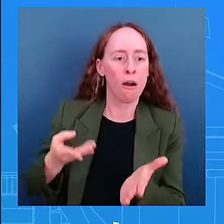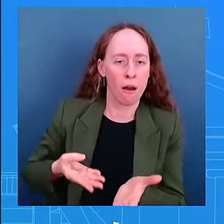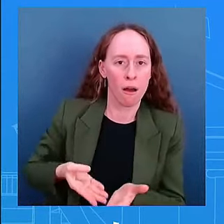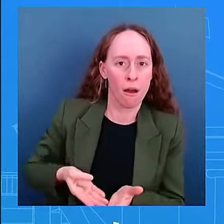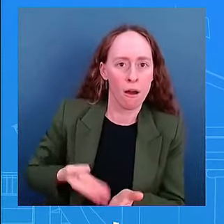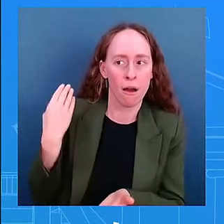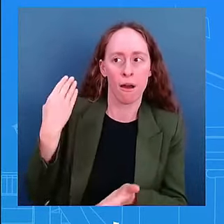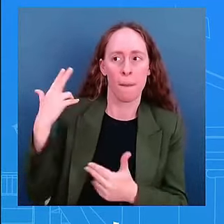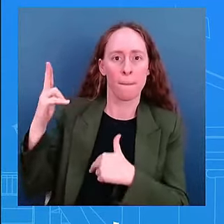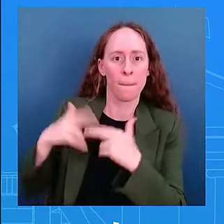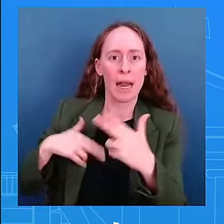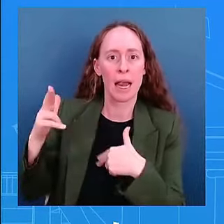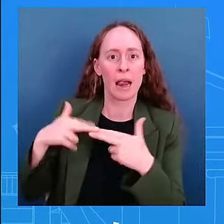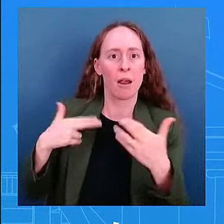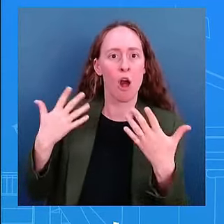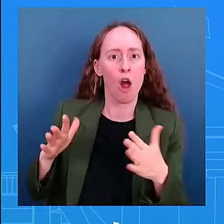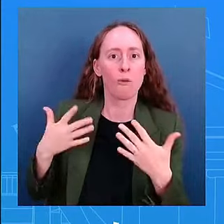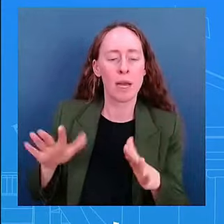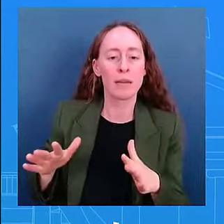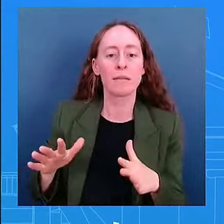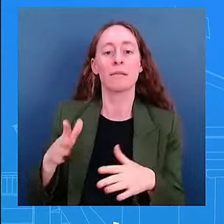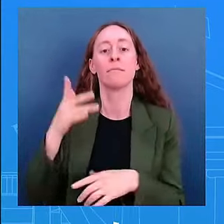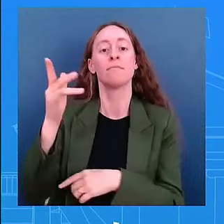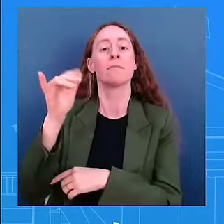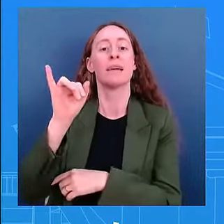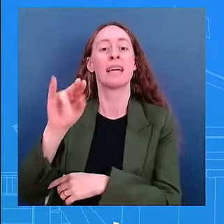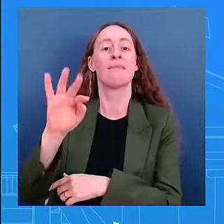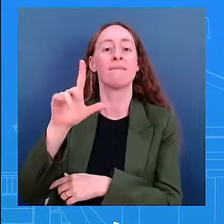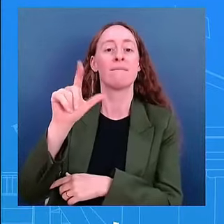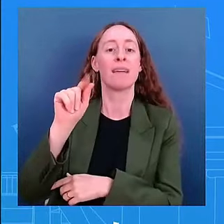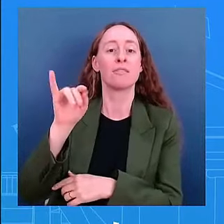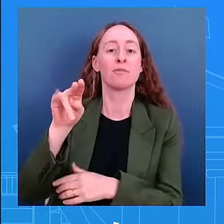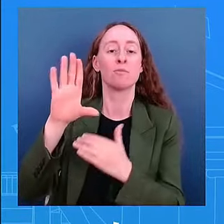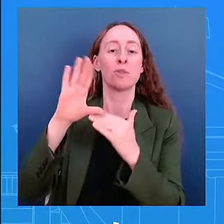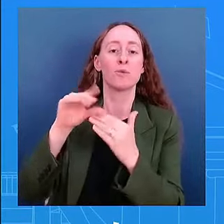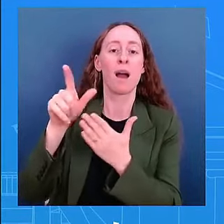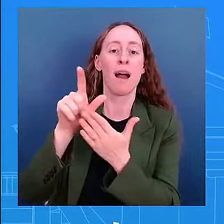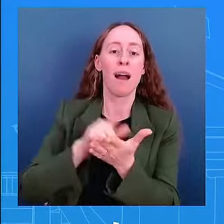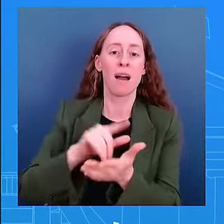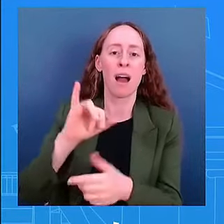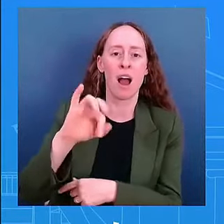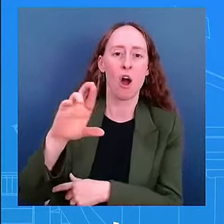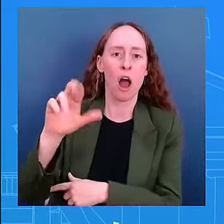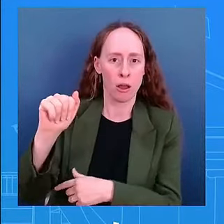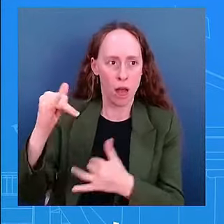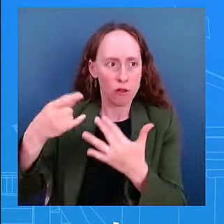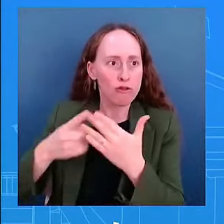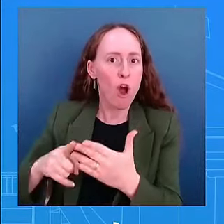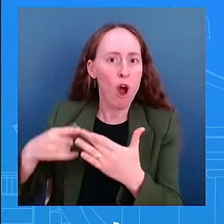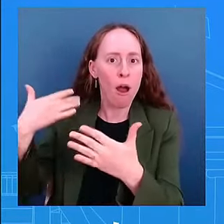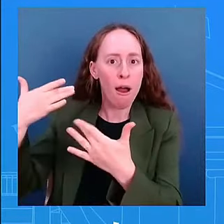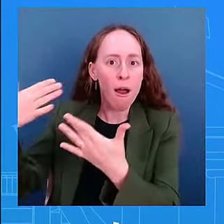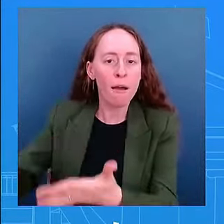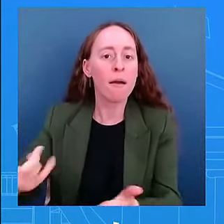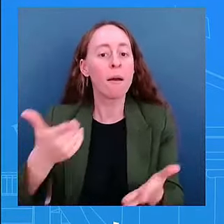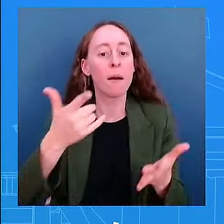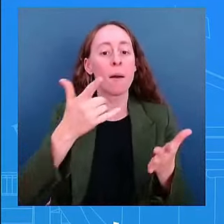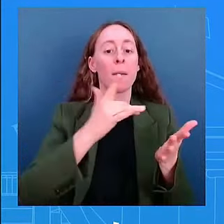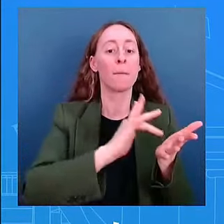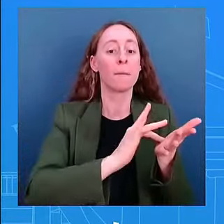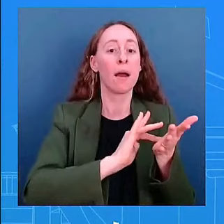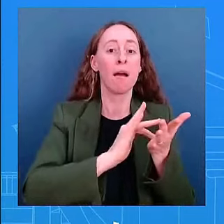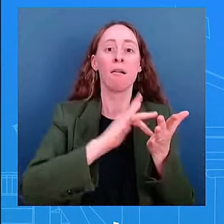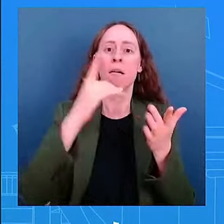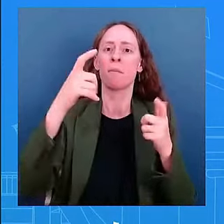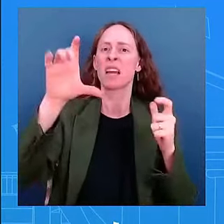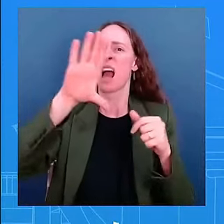medicare who continues to negotiate with big pharma we want to make sure that on on medication on drugs that are important making sure that the prices go down